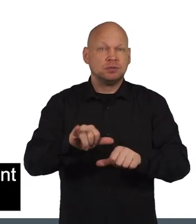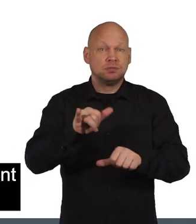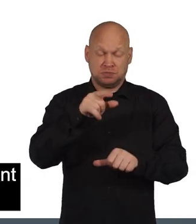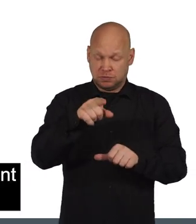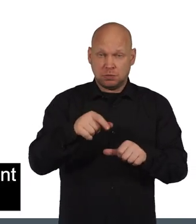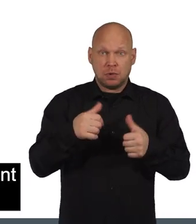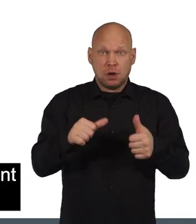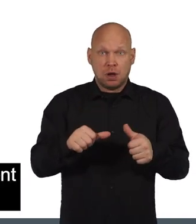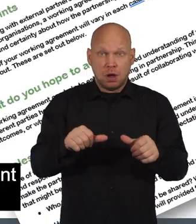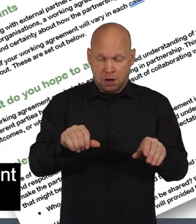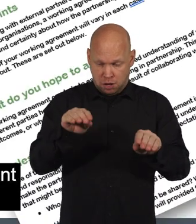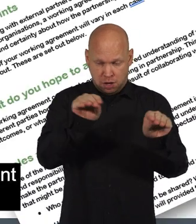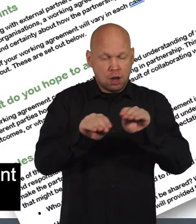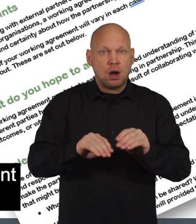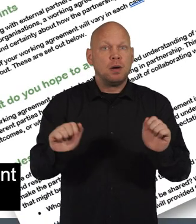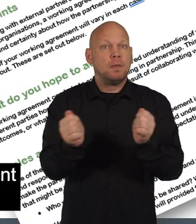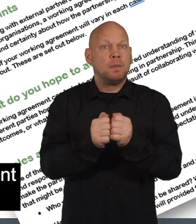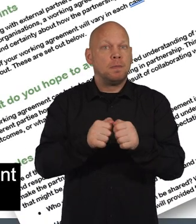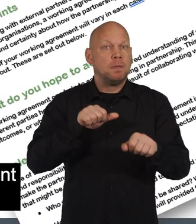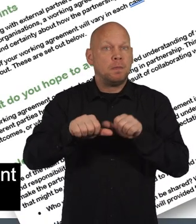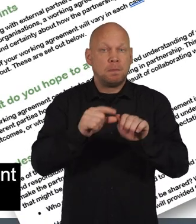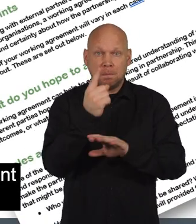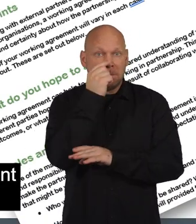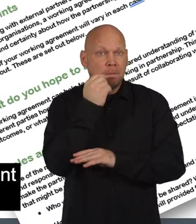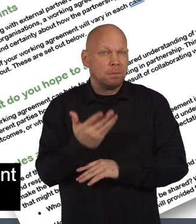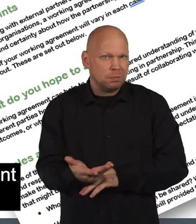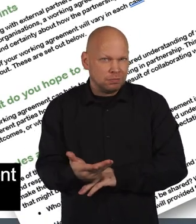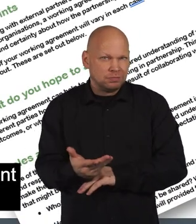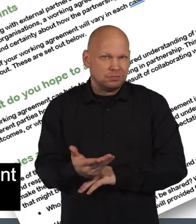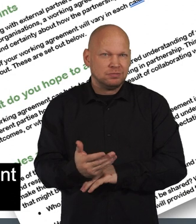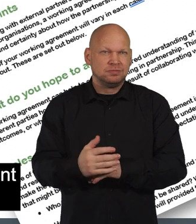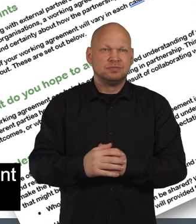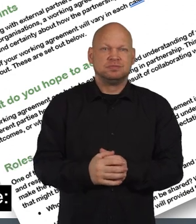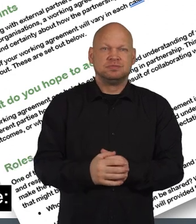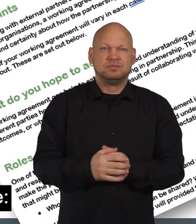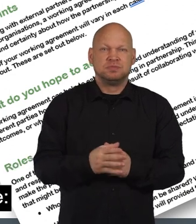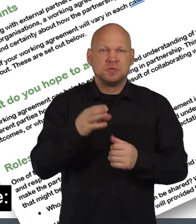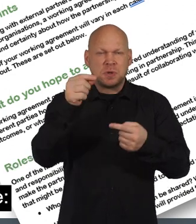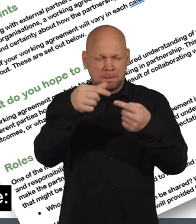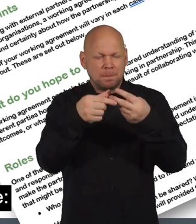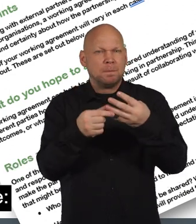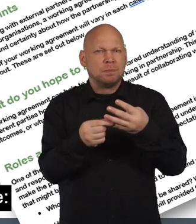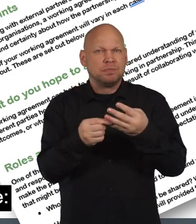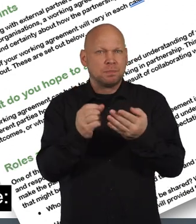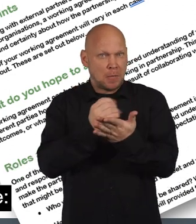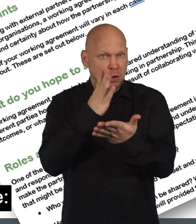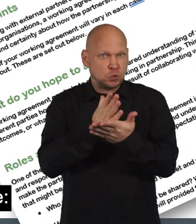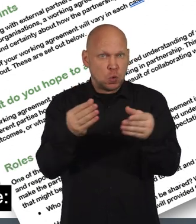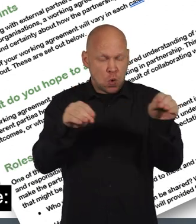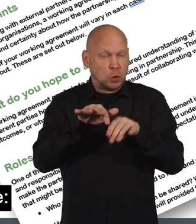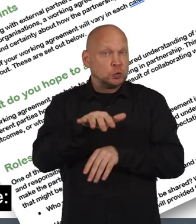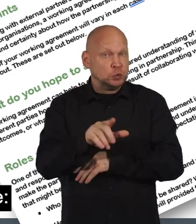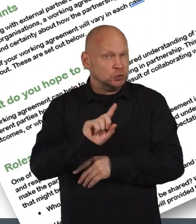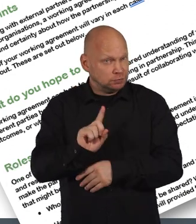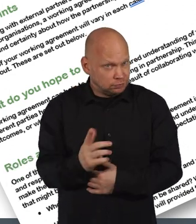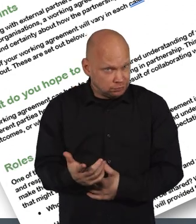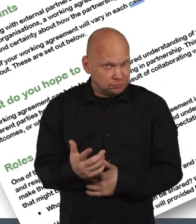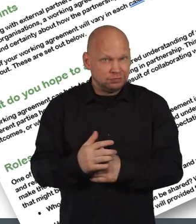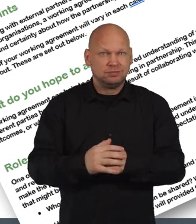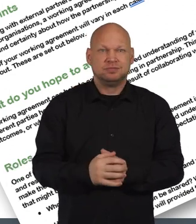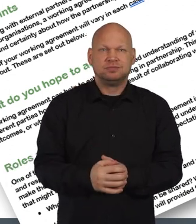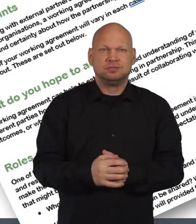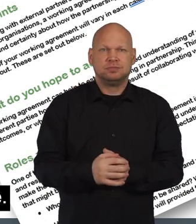even to set this out in a working agreement if possible. Some of the things to ensure are in place are